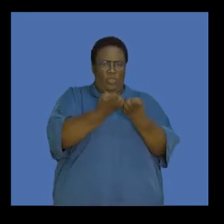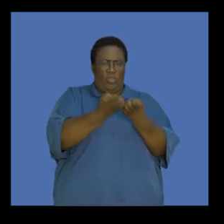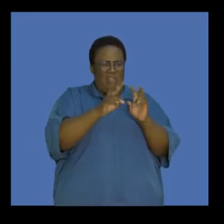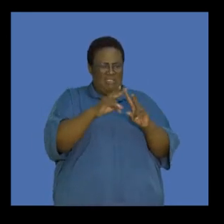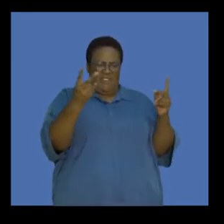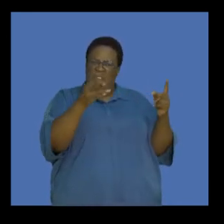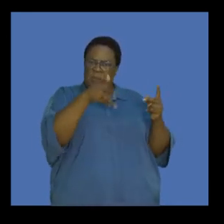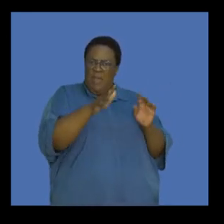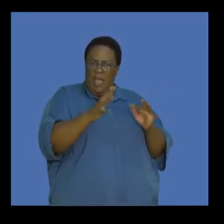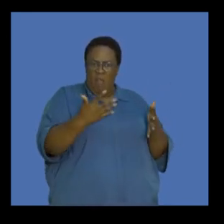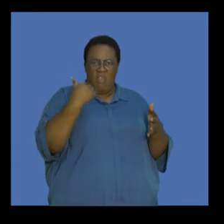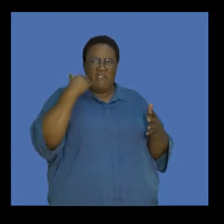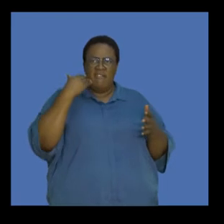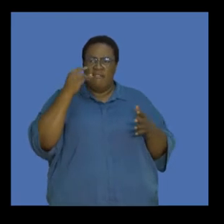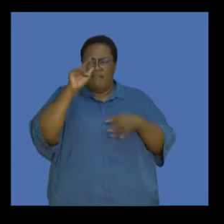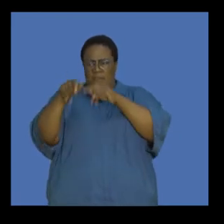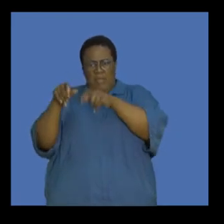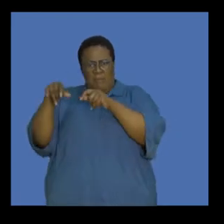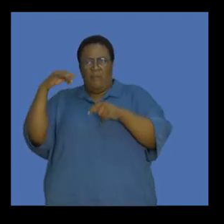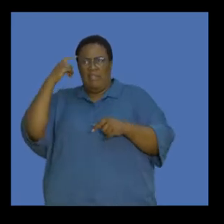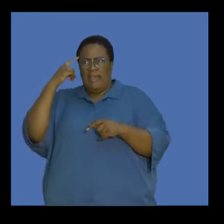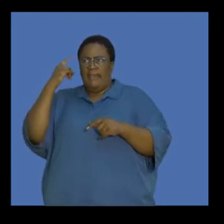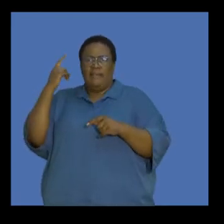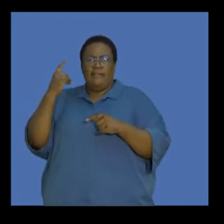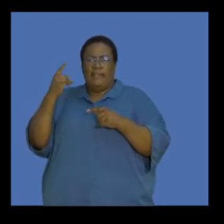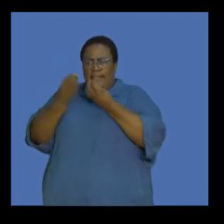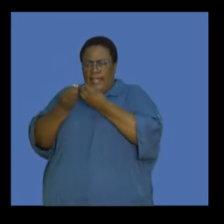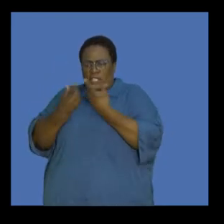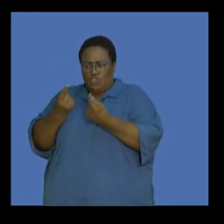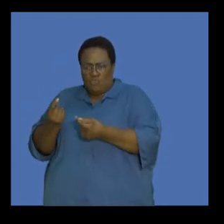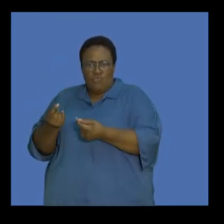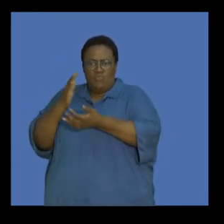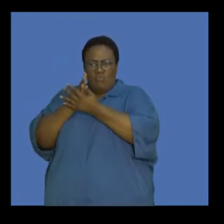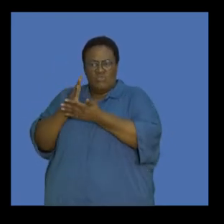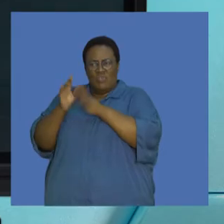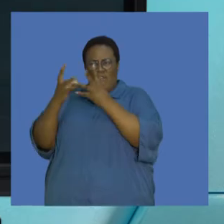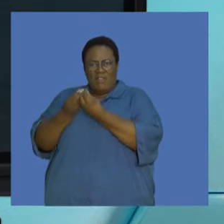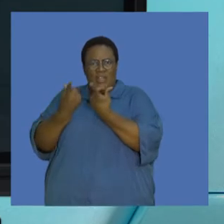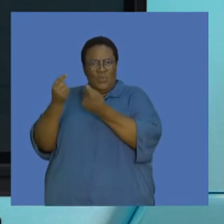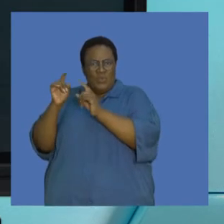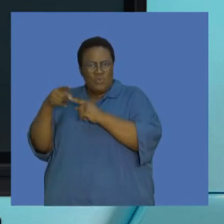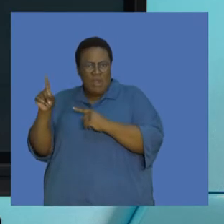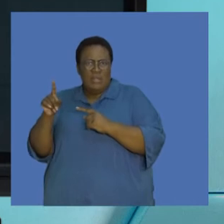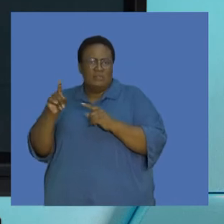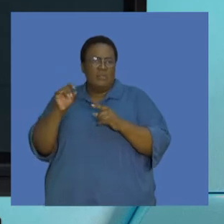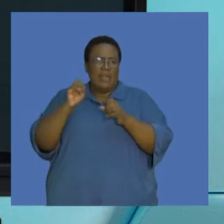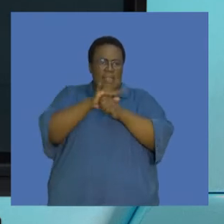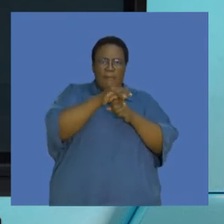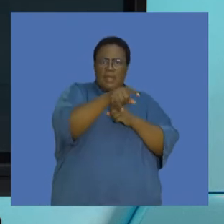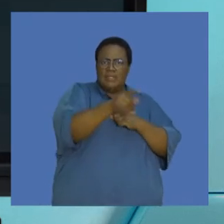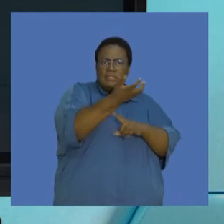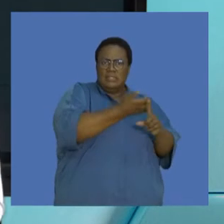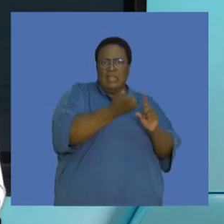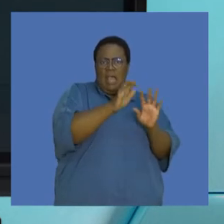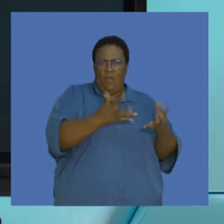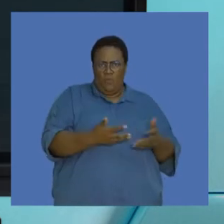humans thought about their consequences and our actions? And I think this goes back to thinking of what impact we